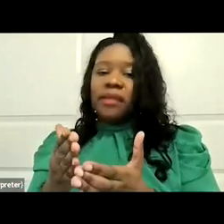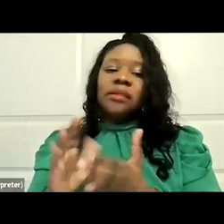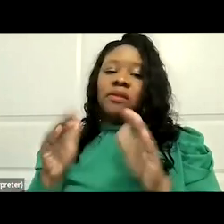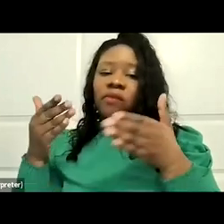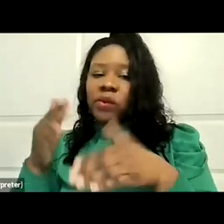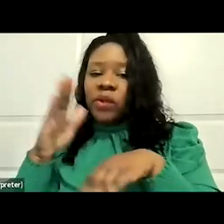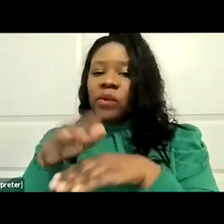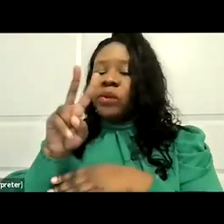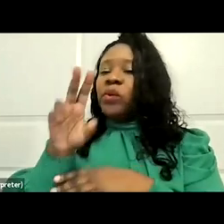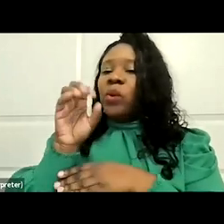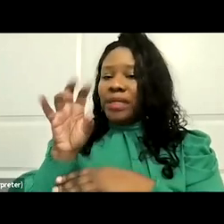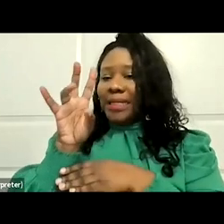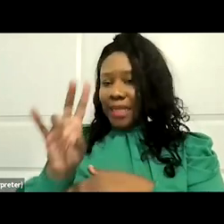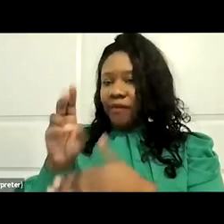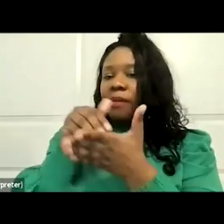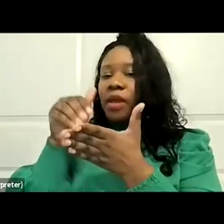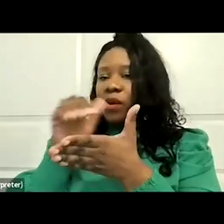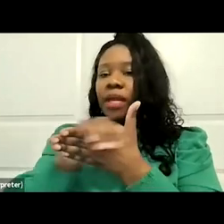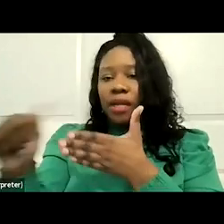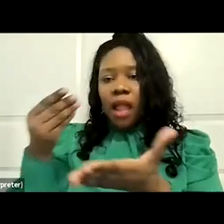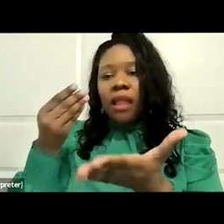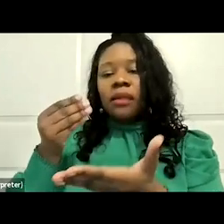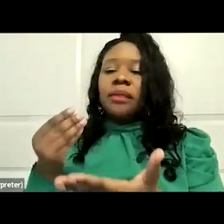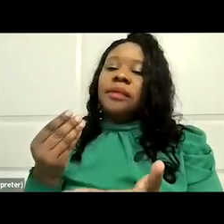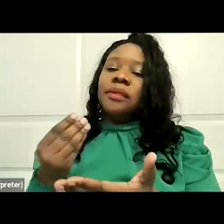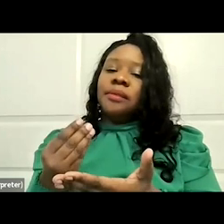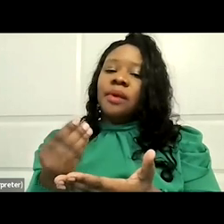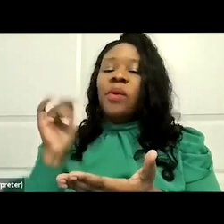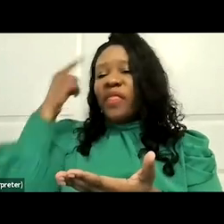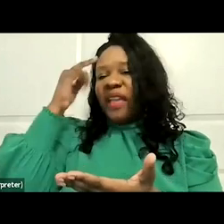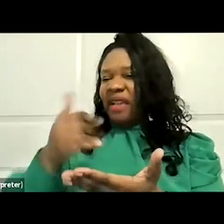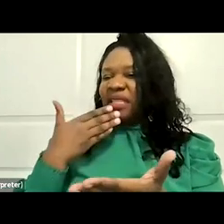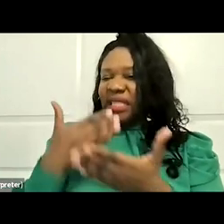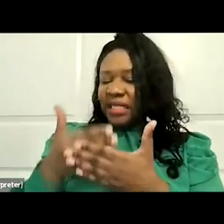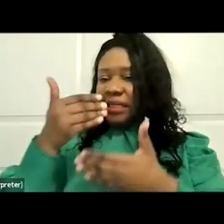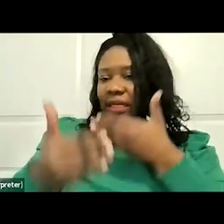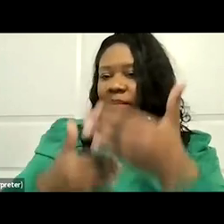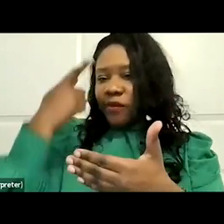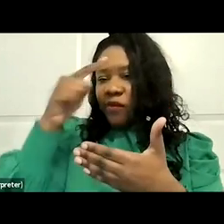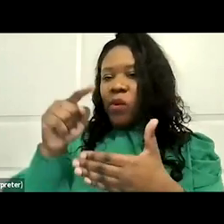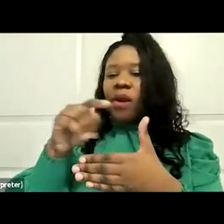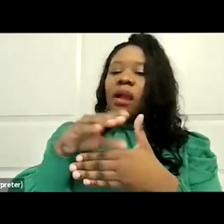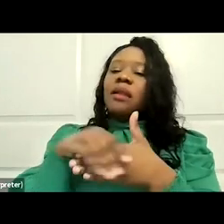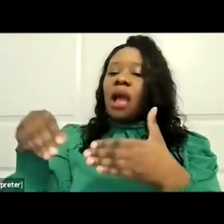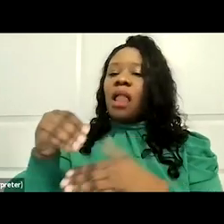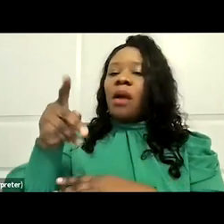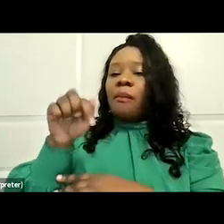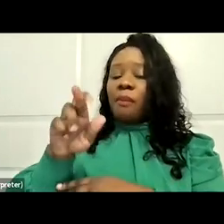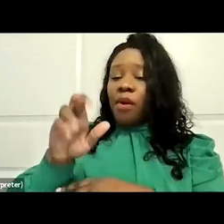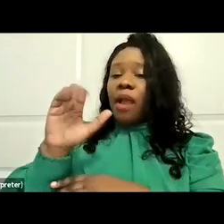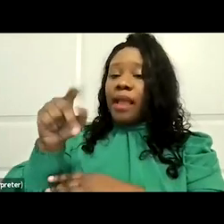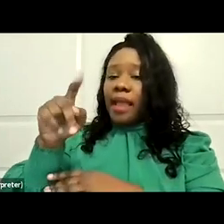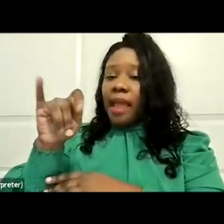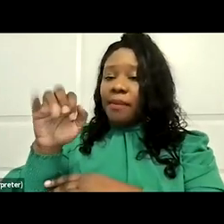million dollar number. We think this is a good step toward a dollar per capita funding for the NEA and NEH,